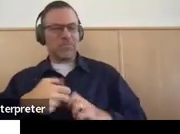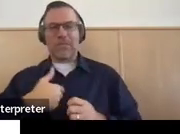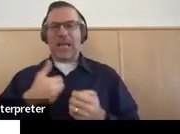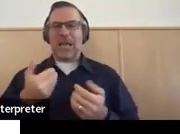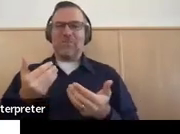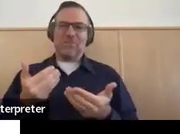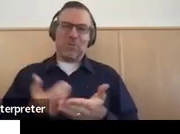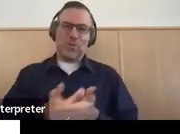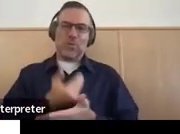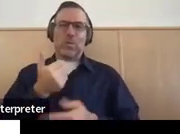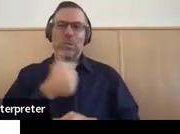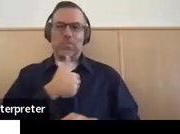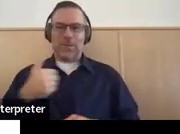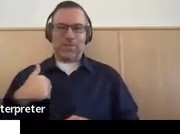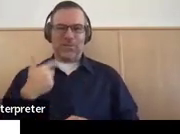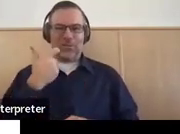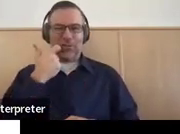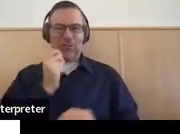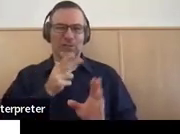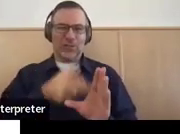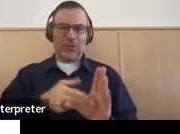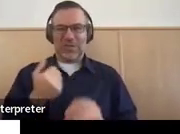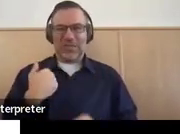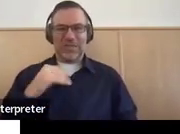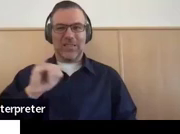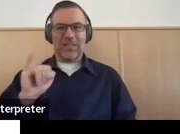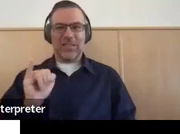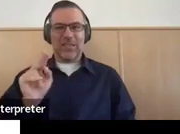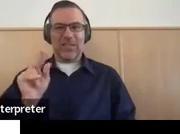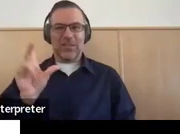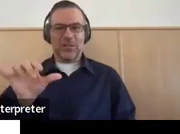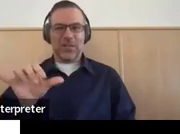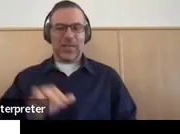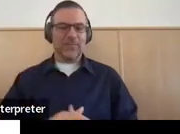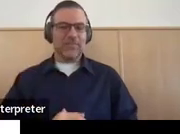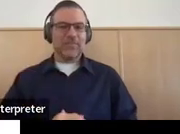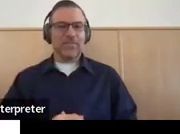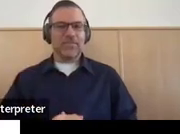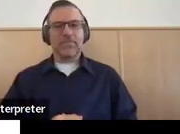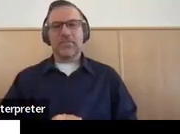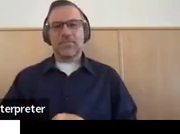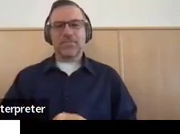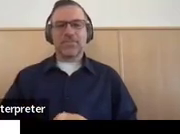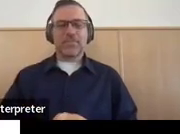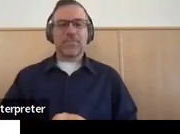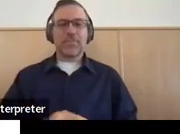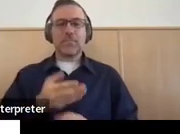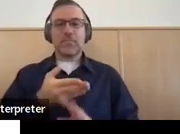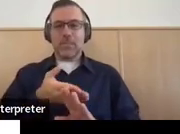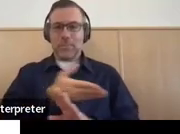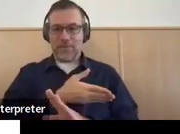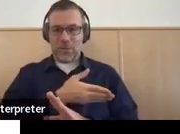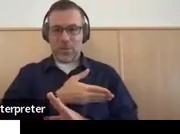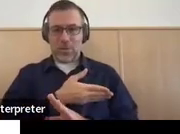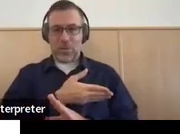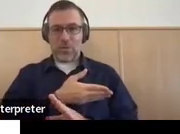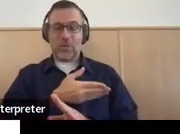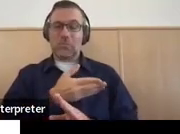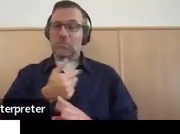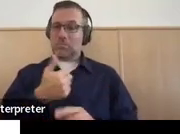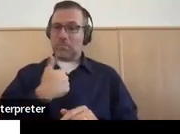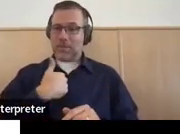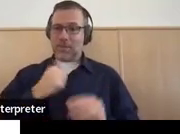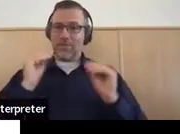joined the department and the team in July. And before that, I was the teacher